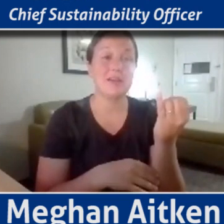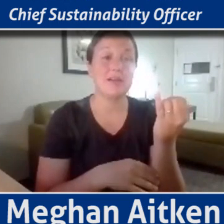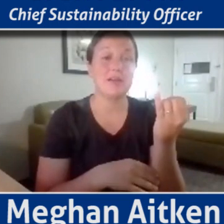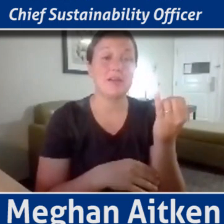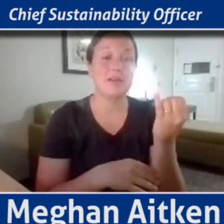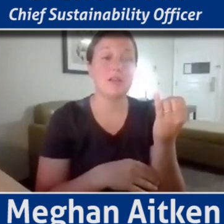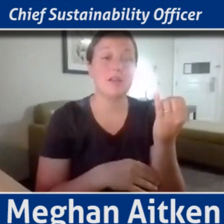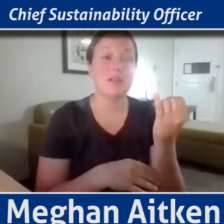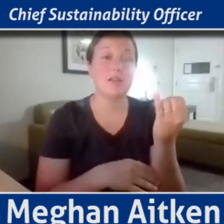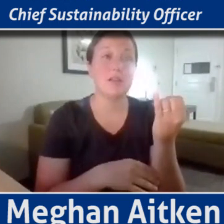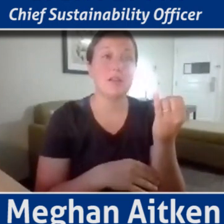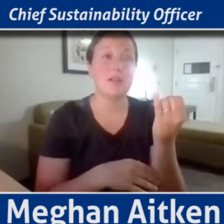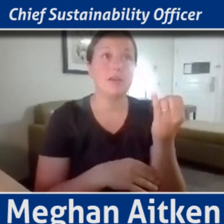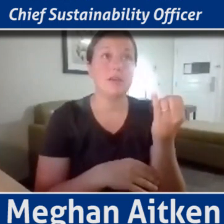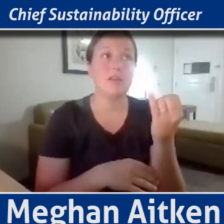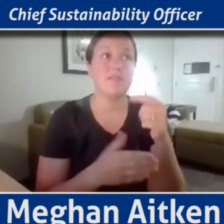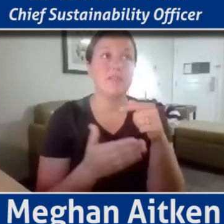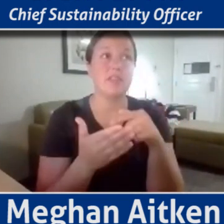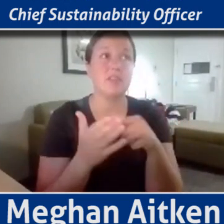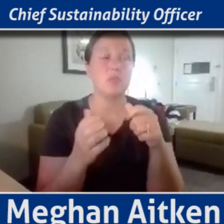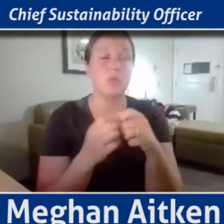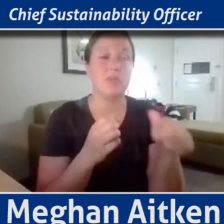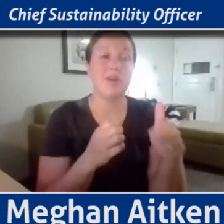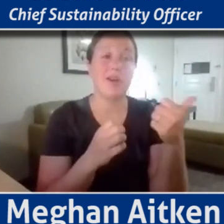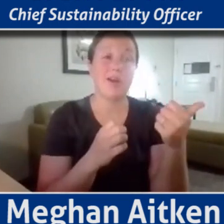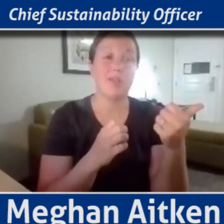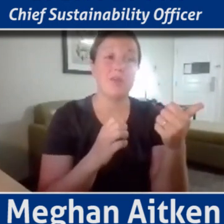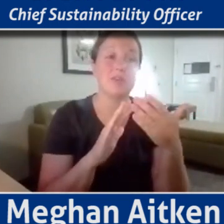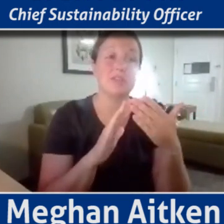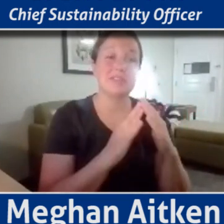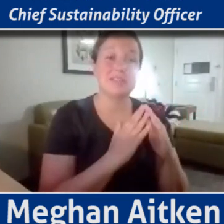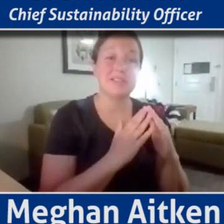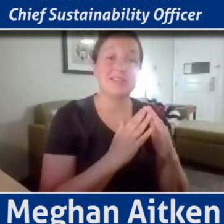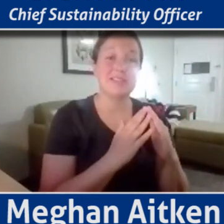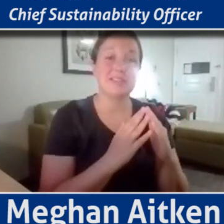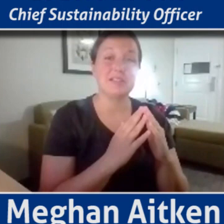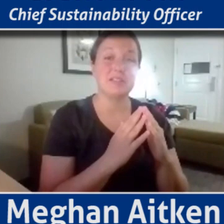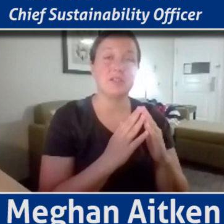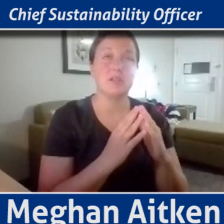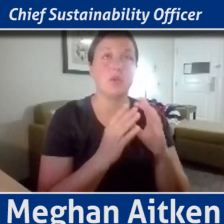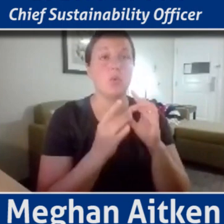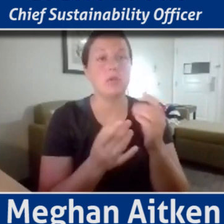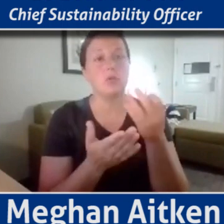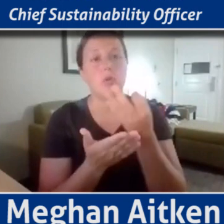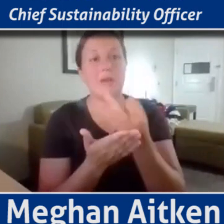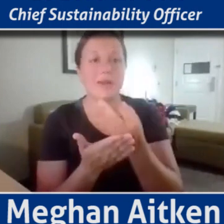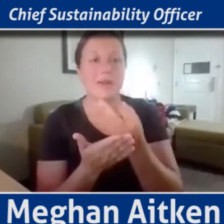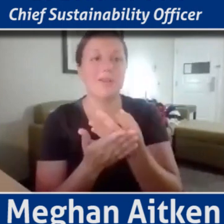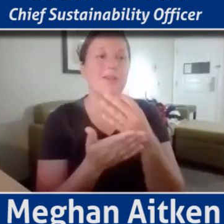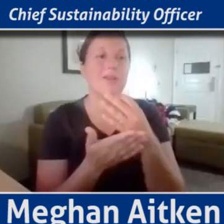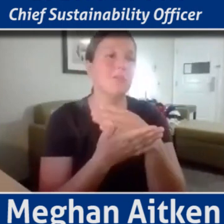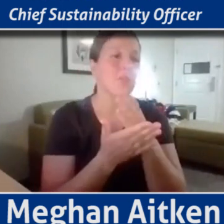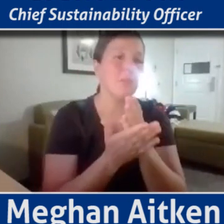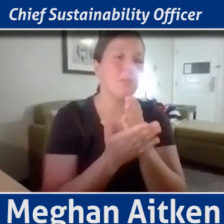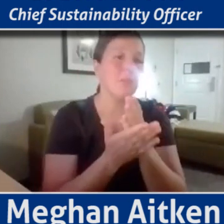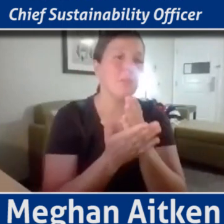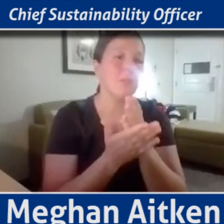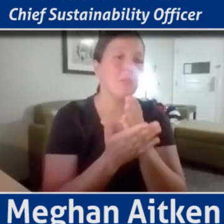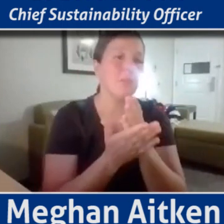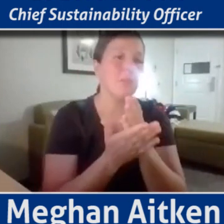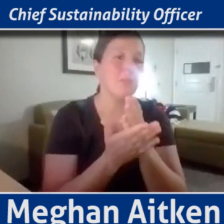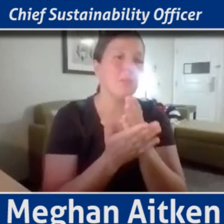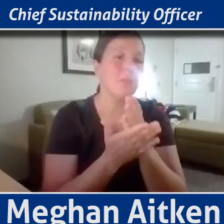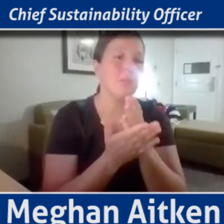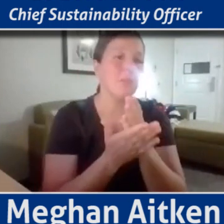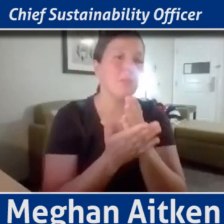cities. Uh, then you're saying with the investment prospectus, here's what, in terms of like funding and budgets, how we can approach this here. Uh, and now